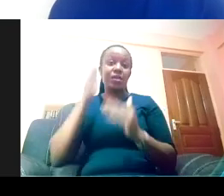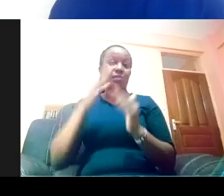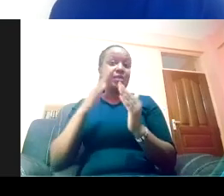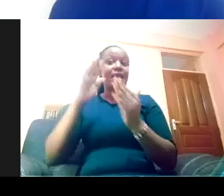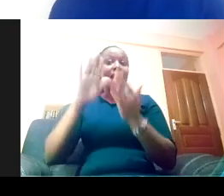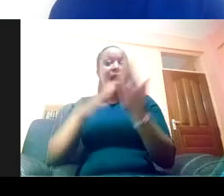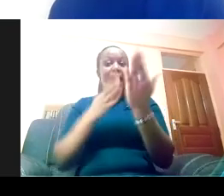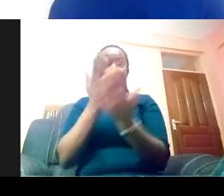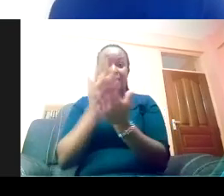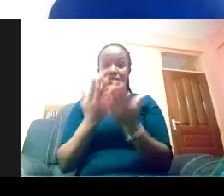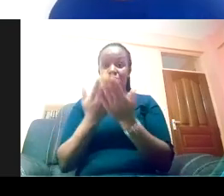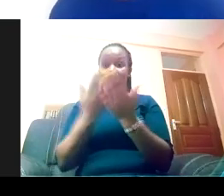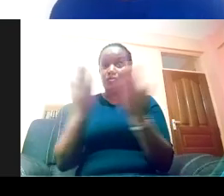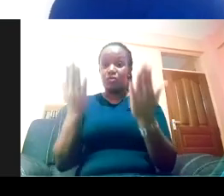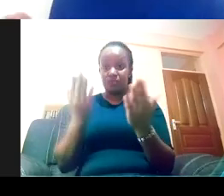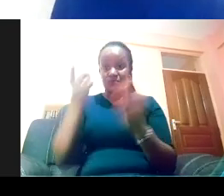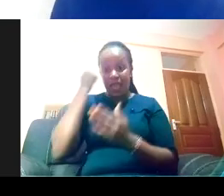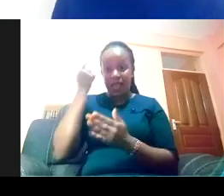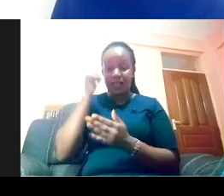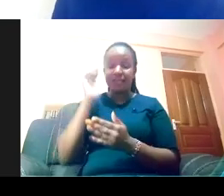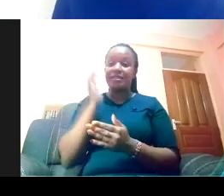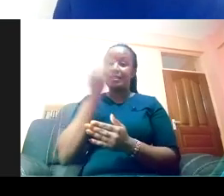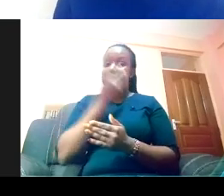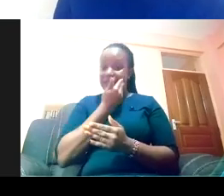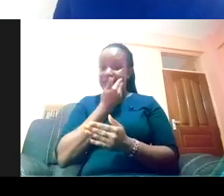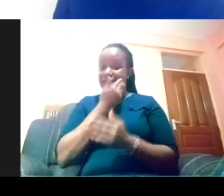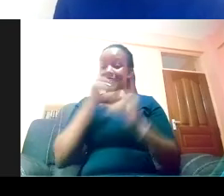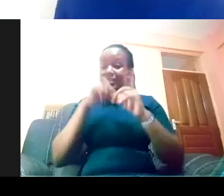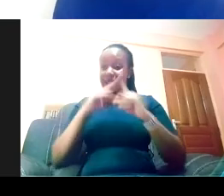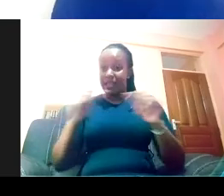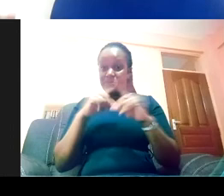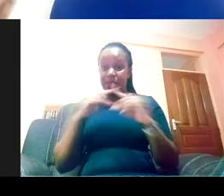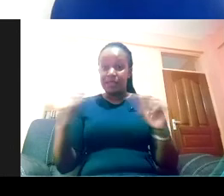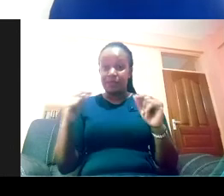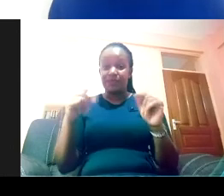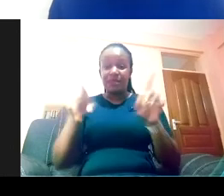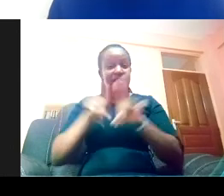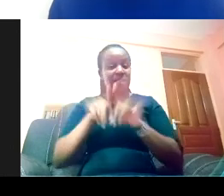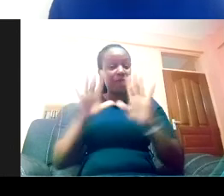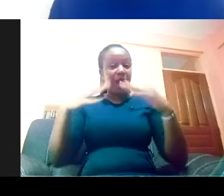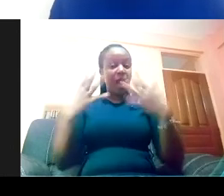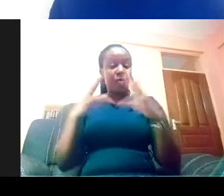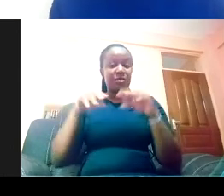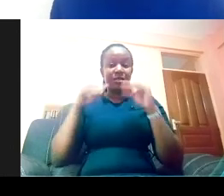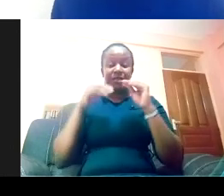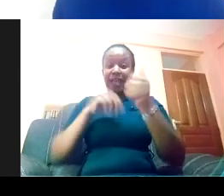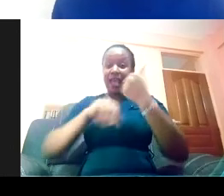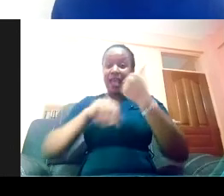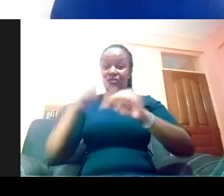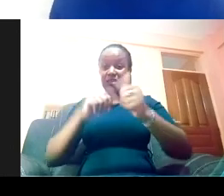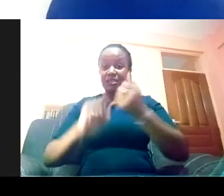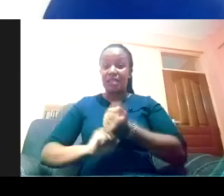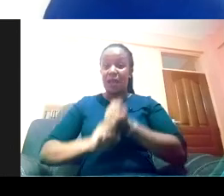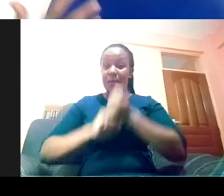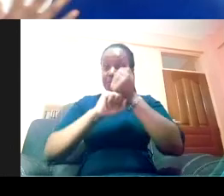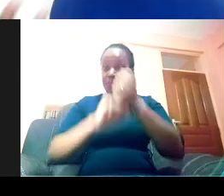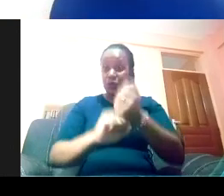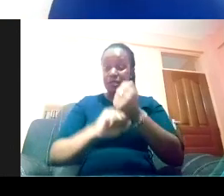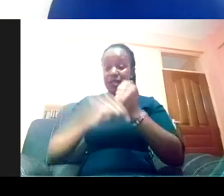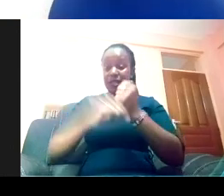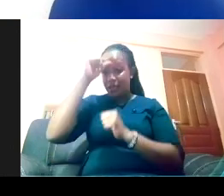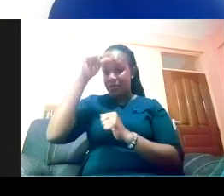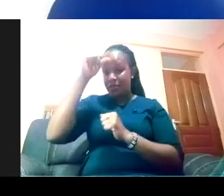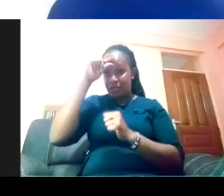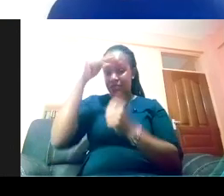racism statement, in terms of how you're going to translate that into actions, supporting government-led reparations is a